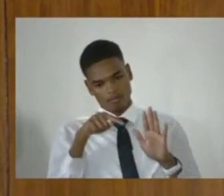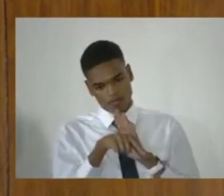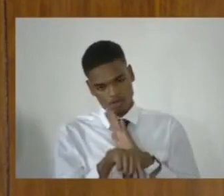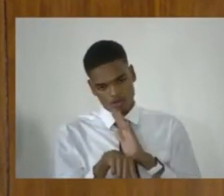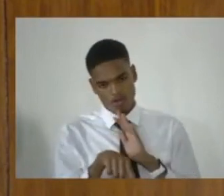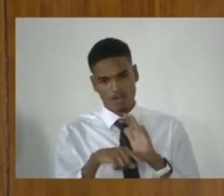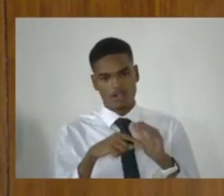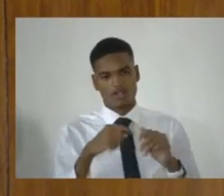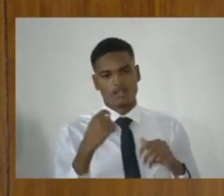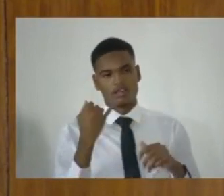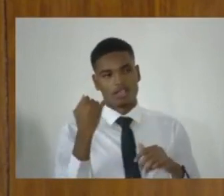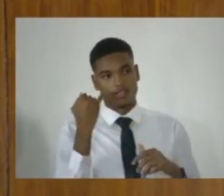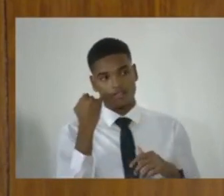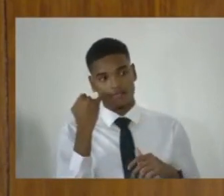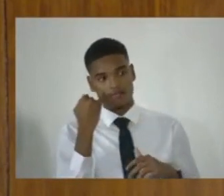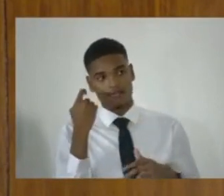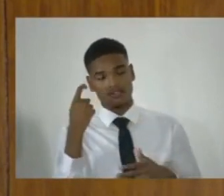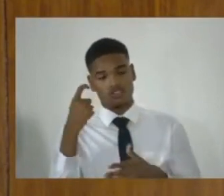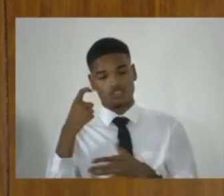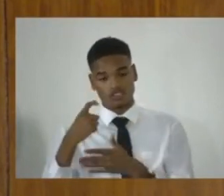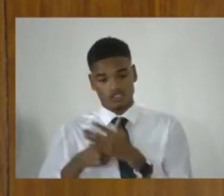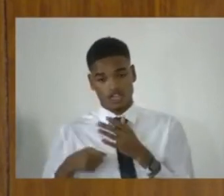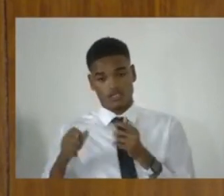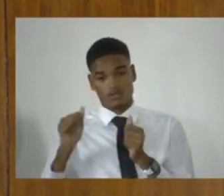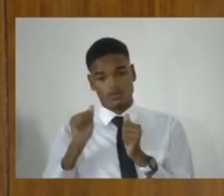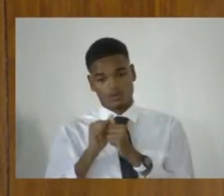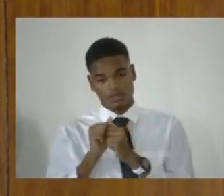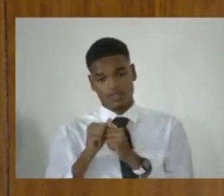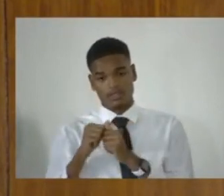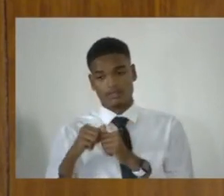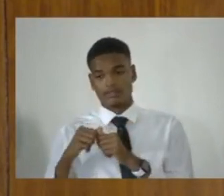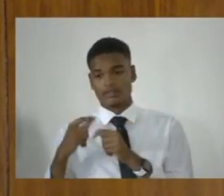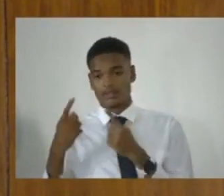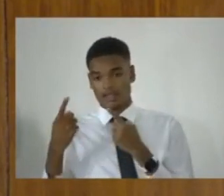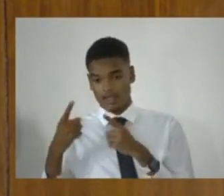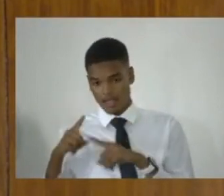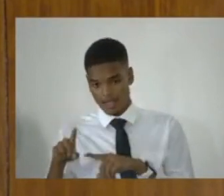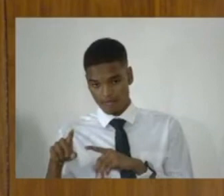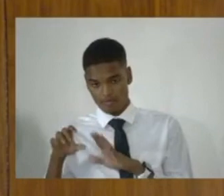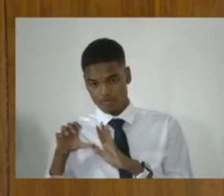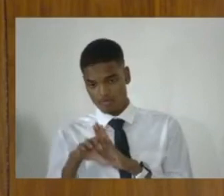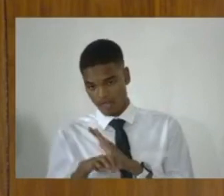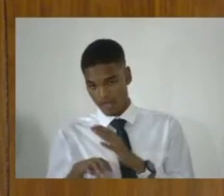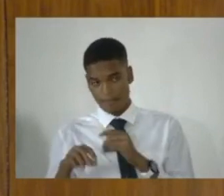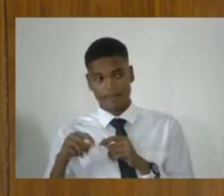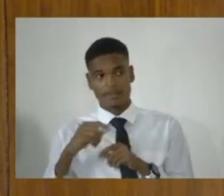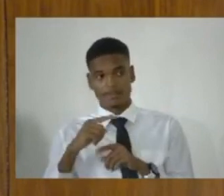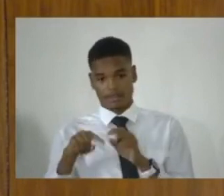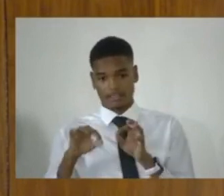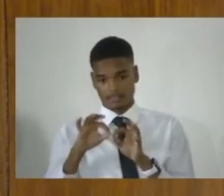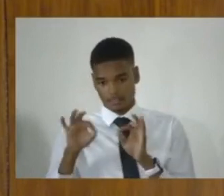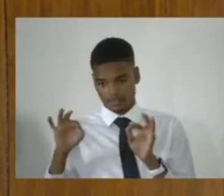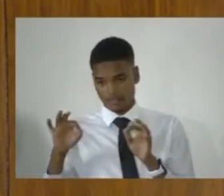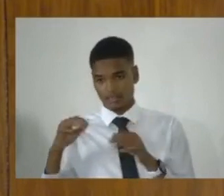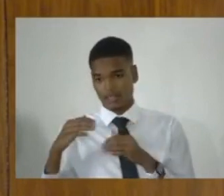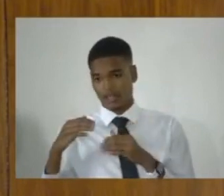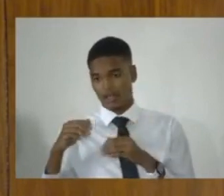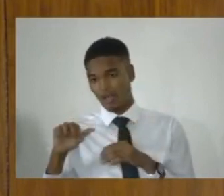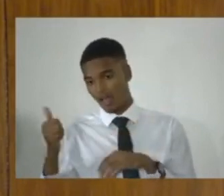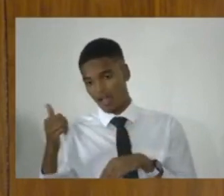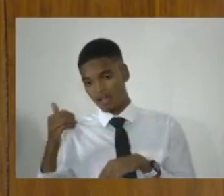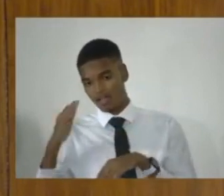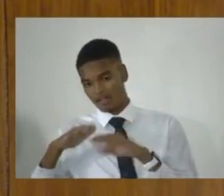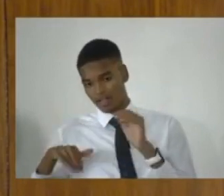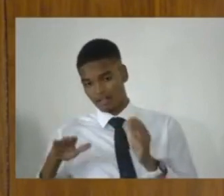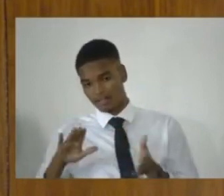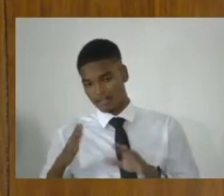if charged and resulting in a conviction, will attract a sentence other than death. If the death penalty